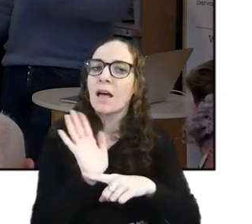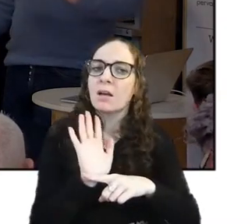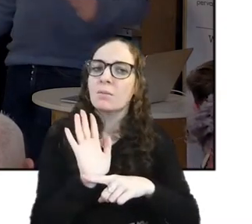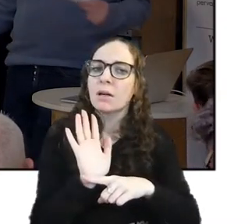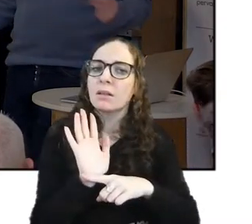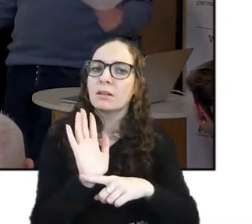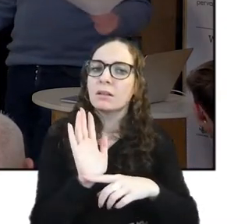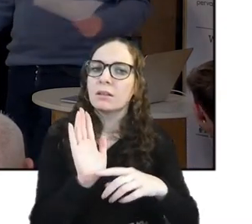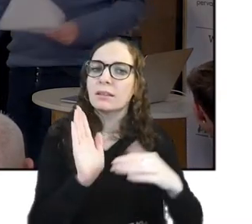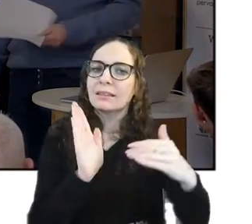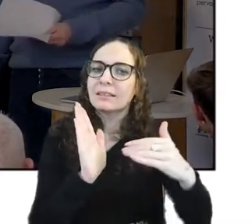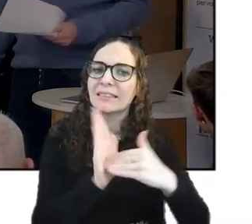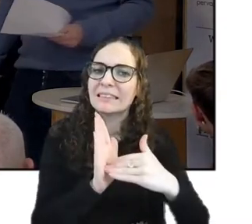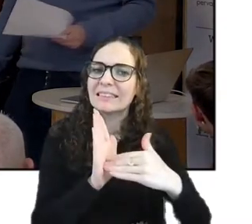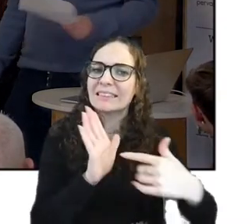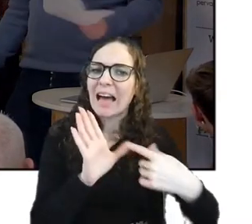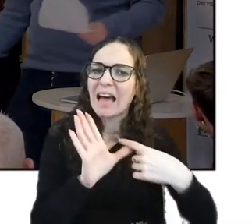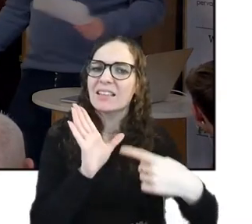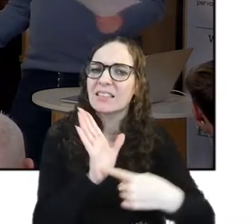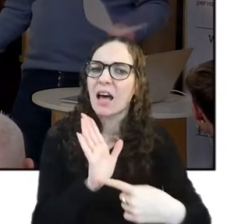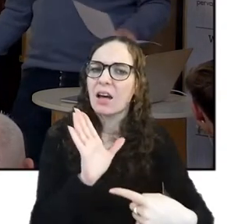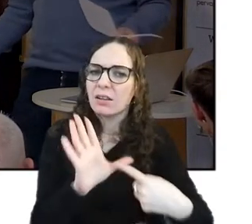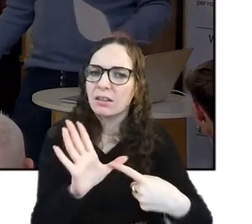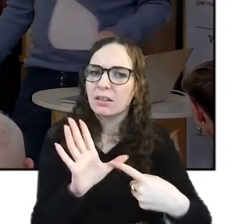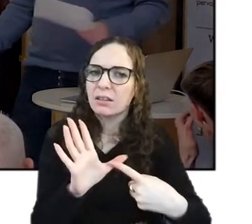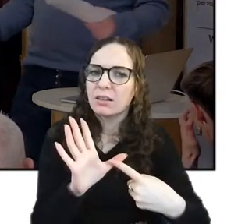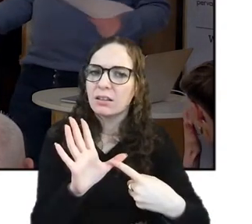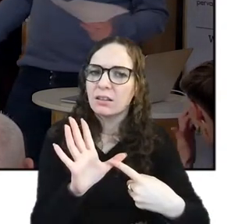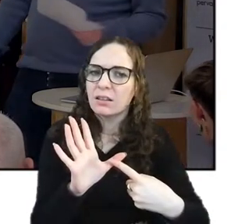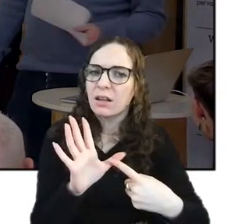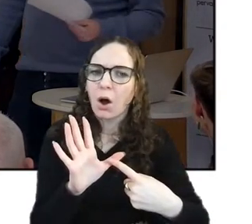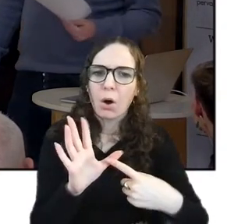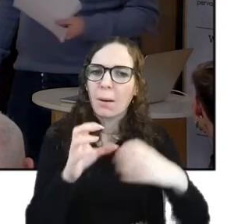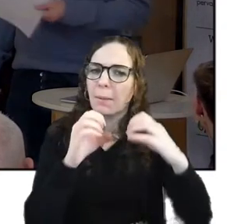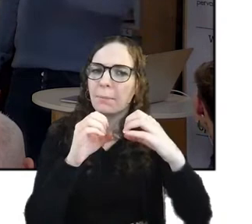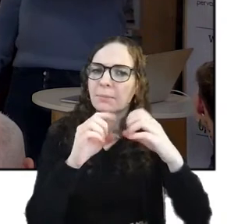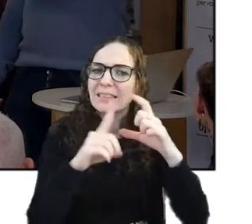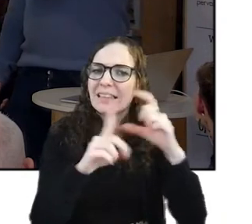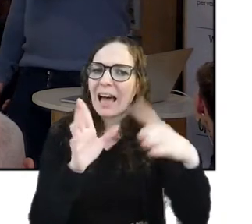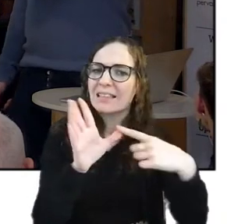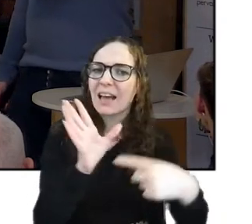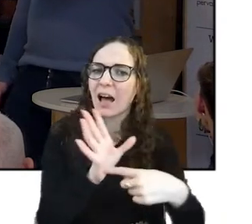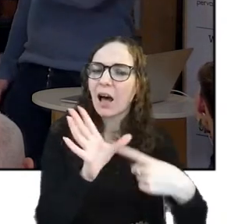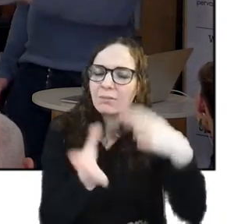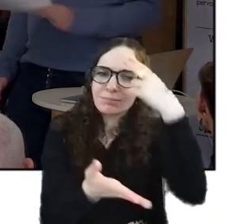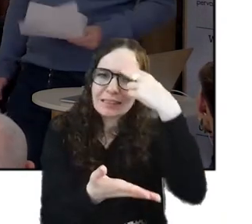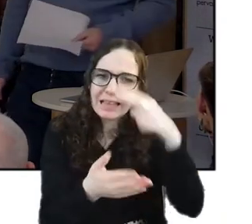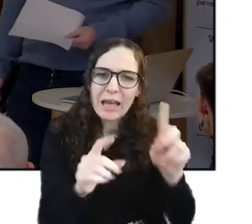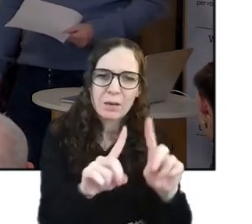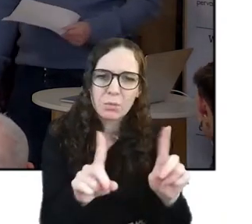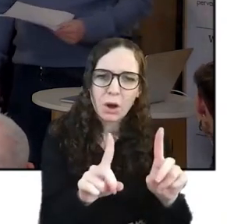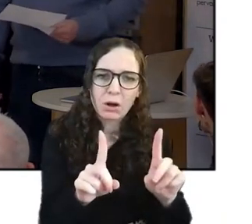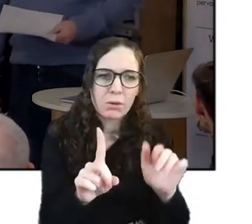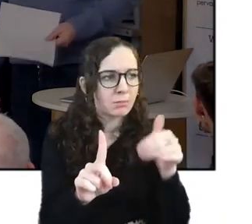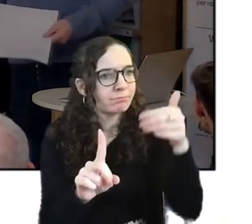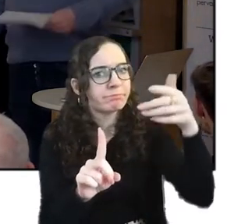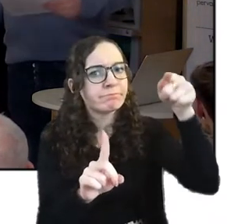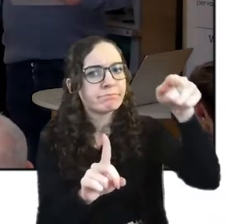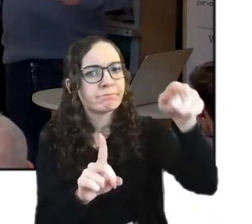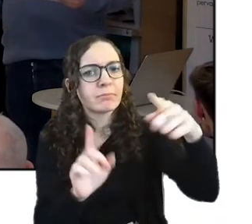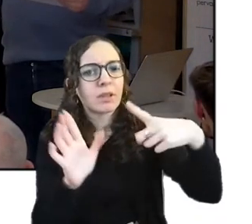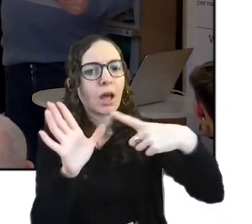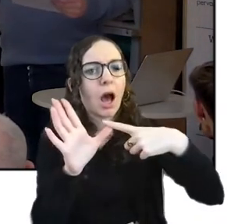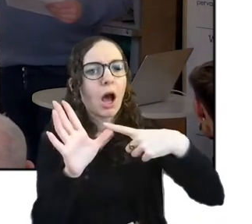zata let's say zata sorry russell if you're watching and it's not pronounced uh it's all over at arnolfini until sunday